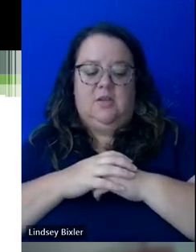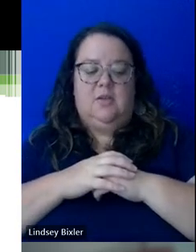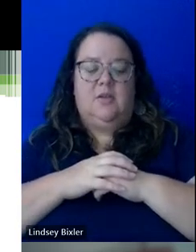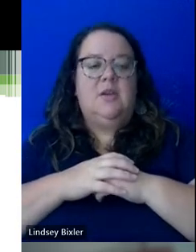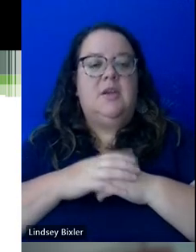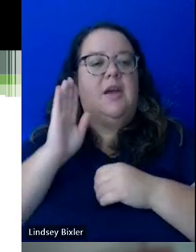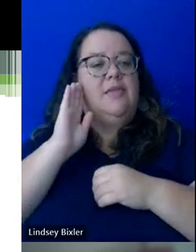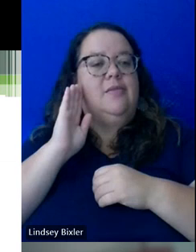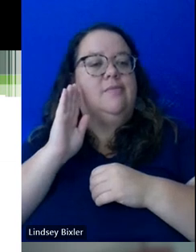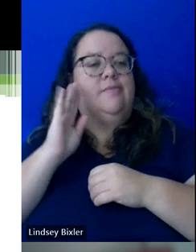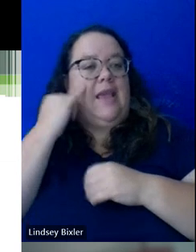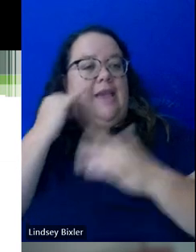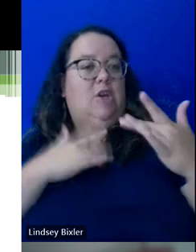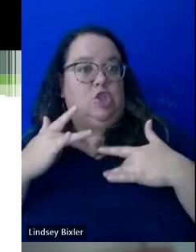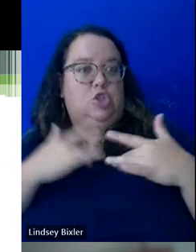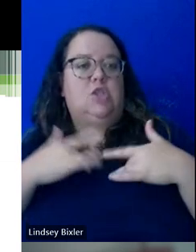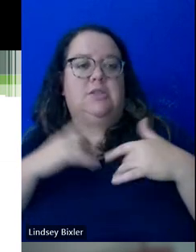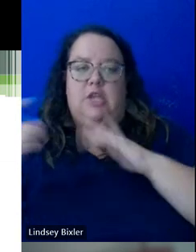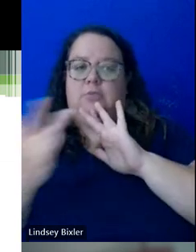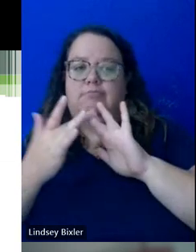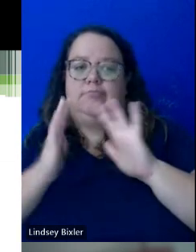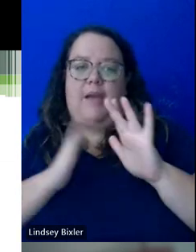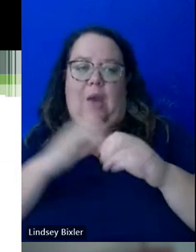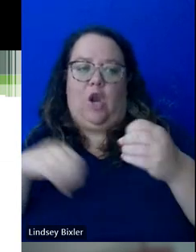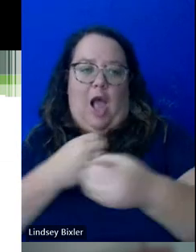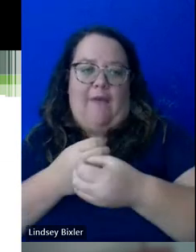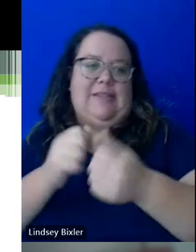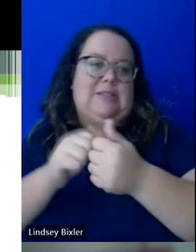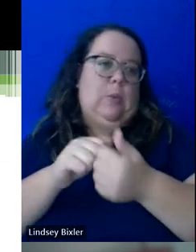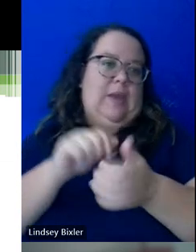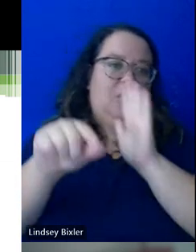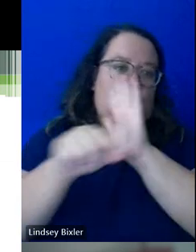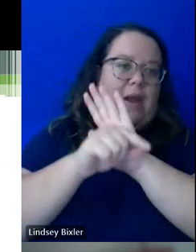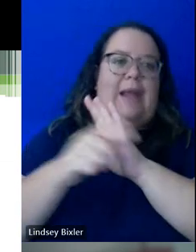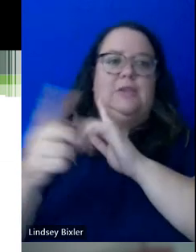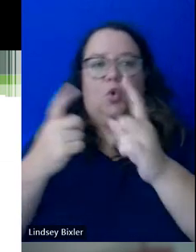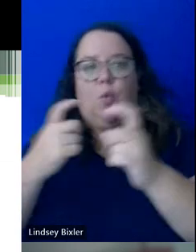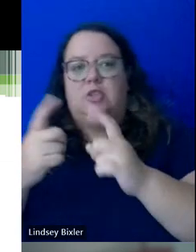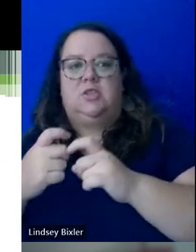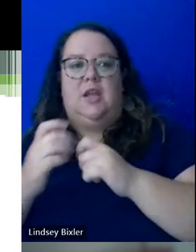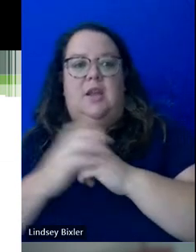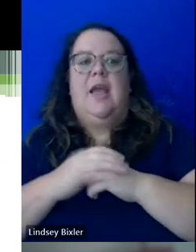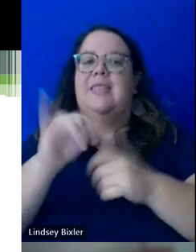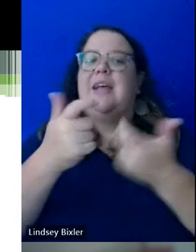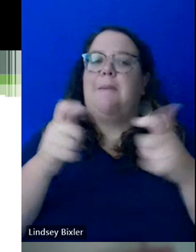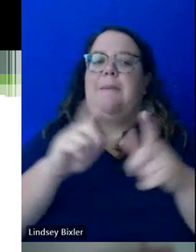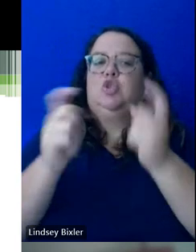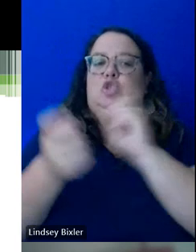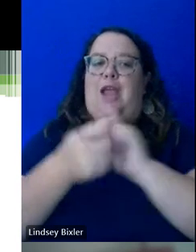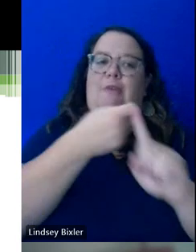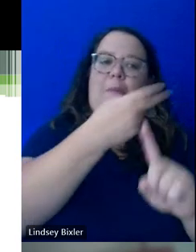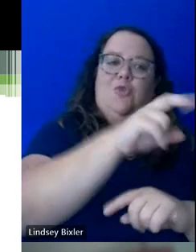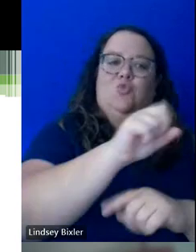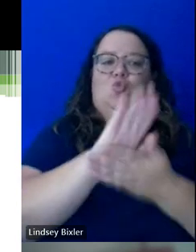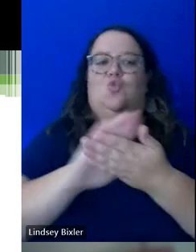with our faculty members consistently around academic performance or questions that they have. That's a major adjustment for students, but it's really essential